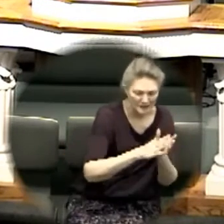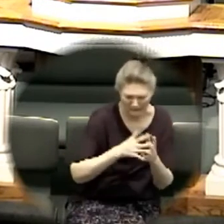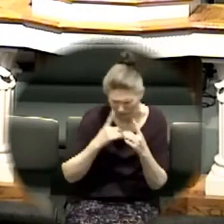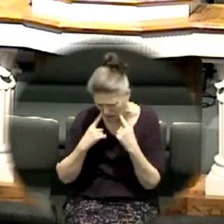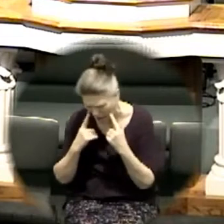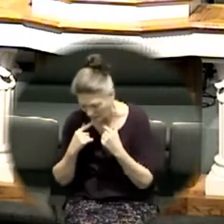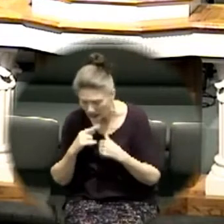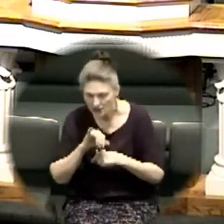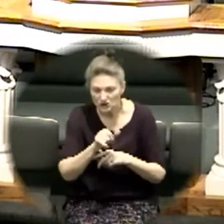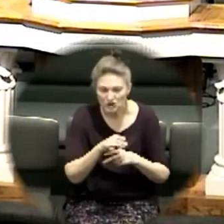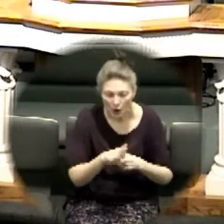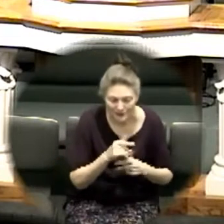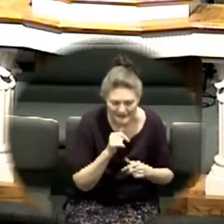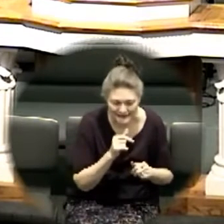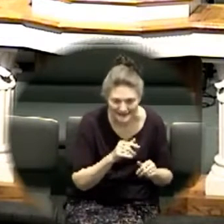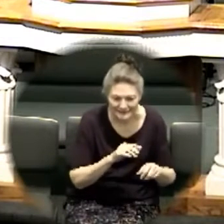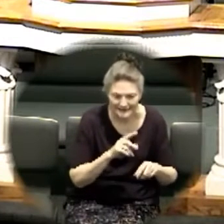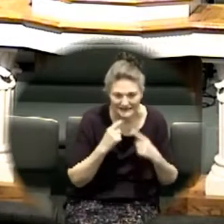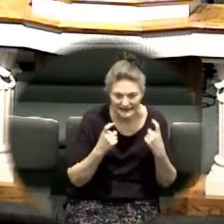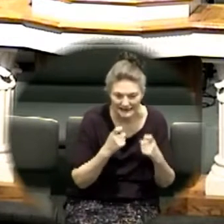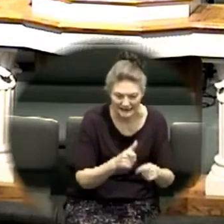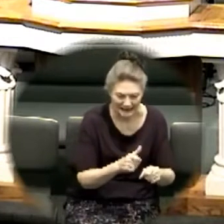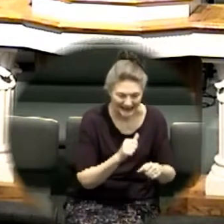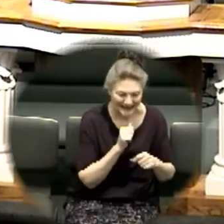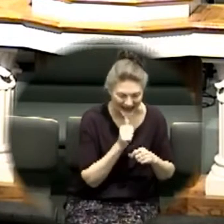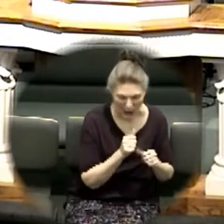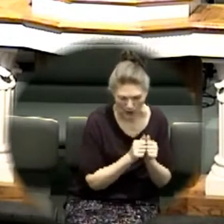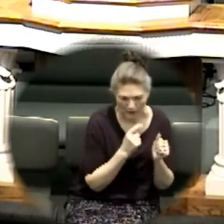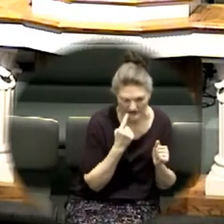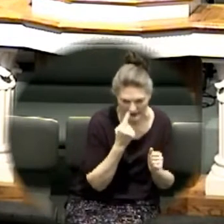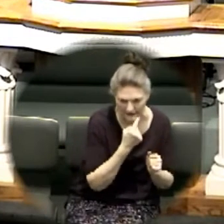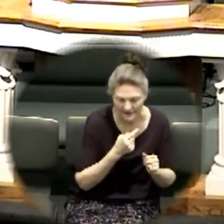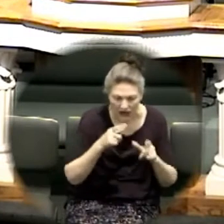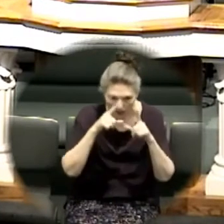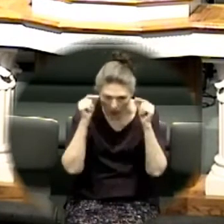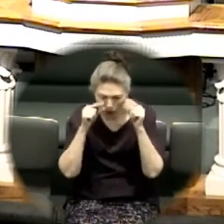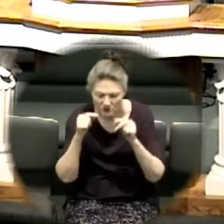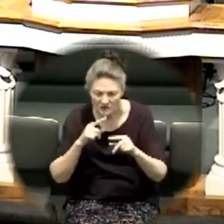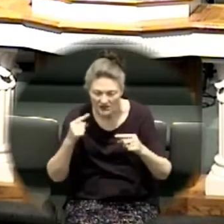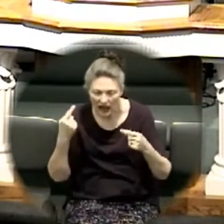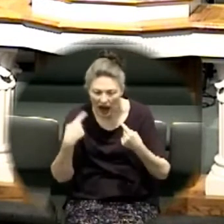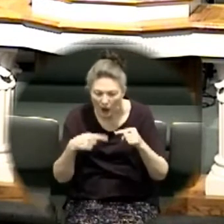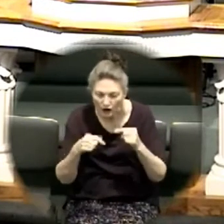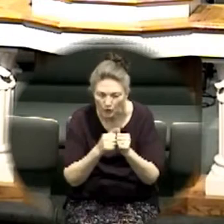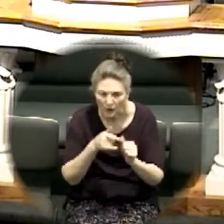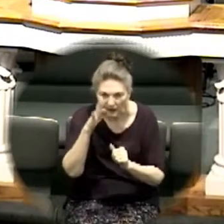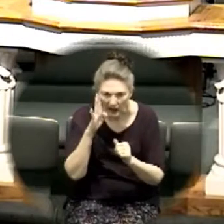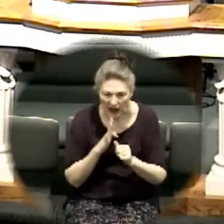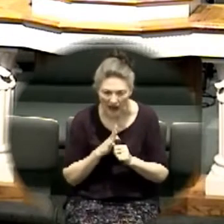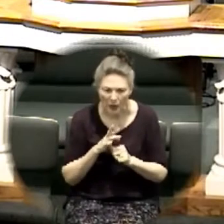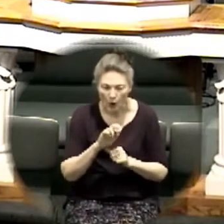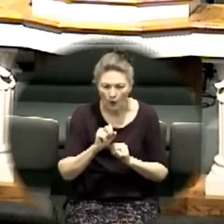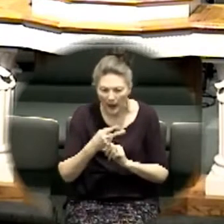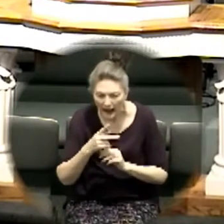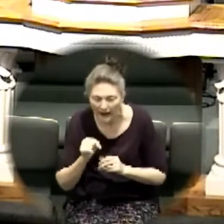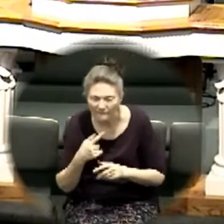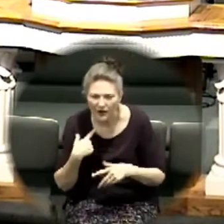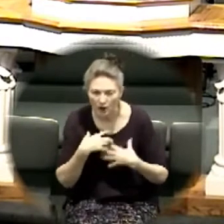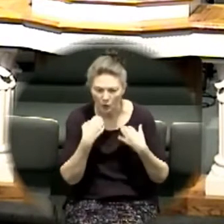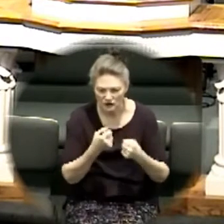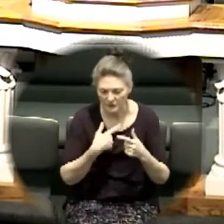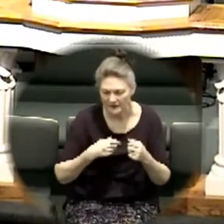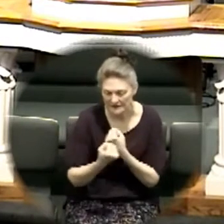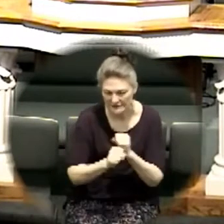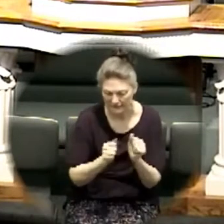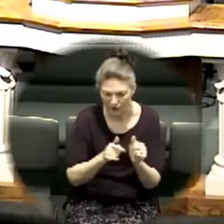job sinned not with his lips in his cocoon moses argued with god in his ray had found courage and a savior in hers